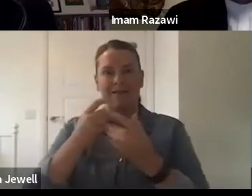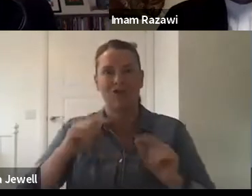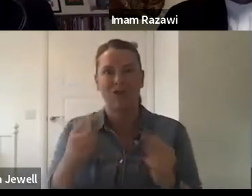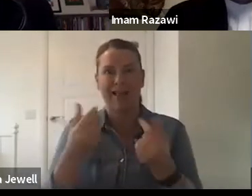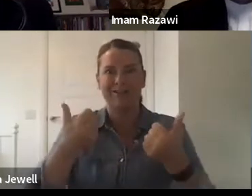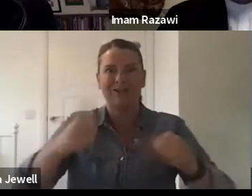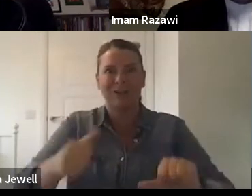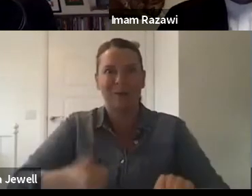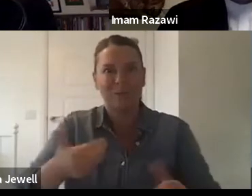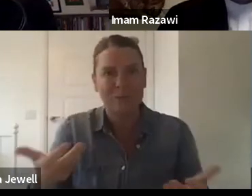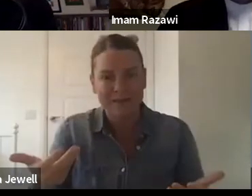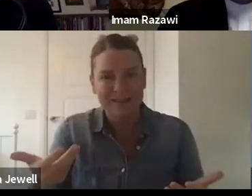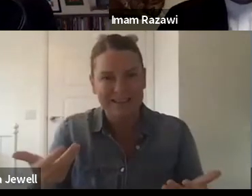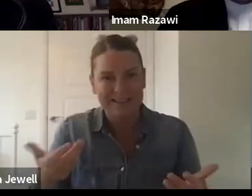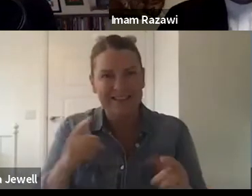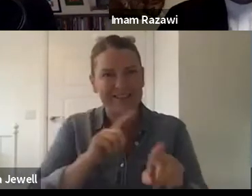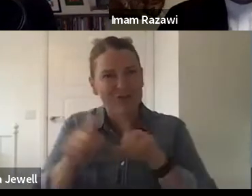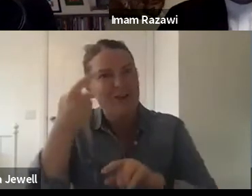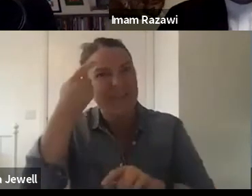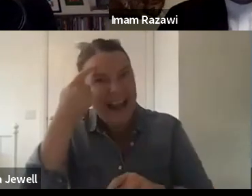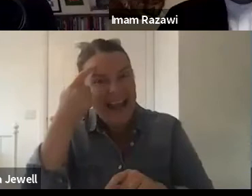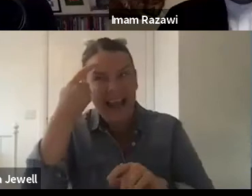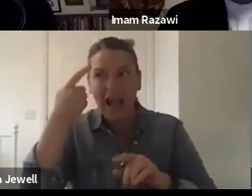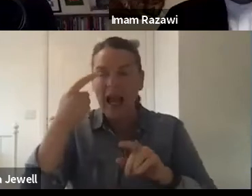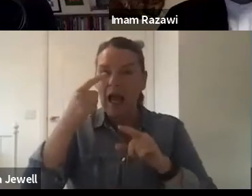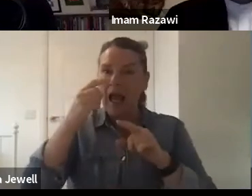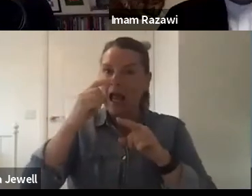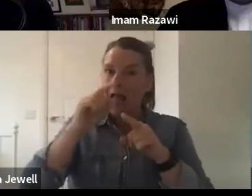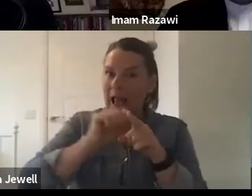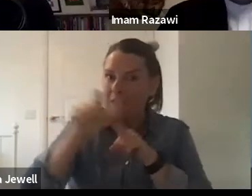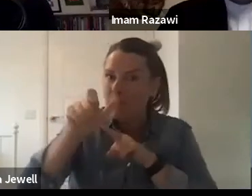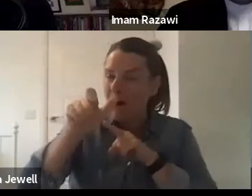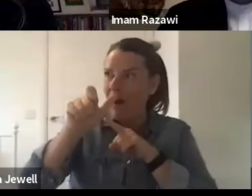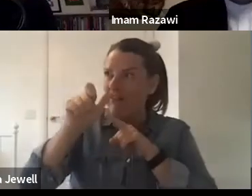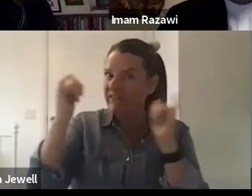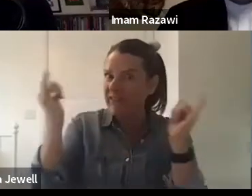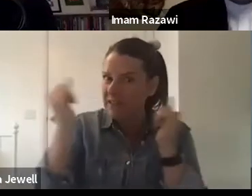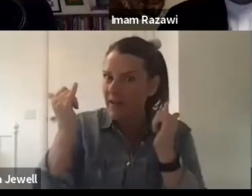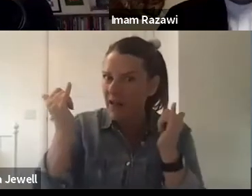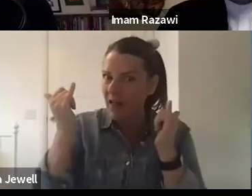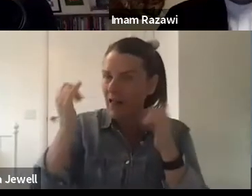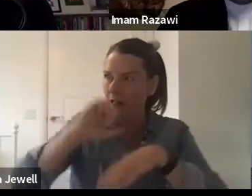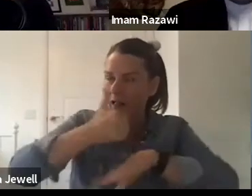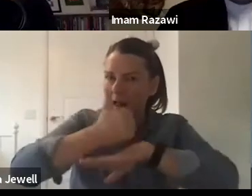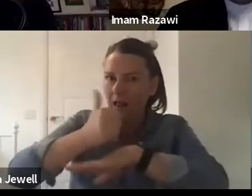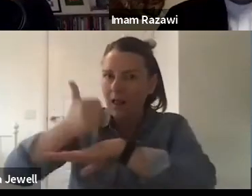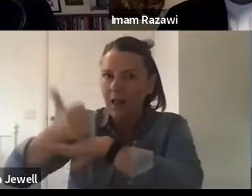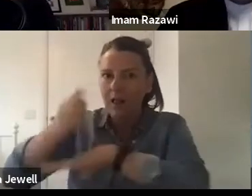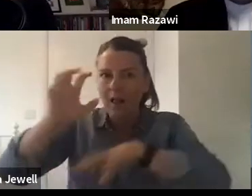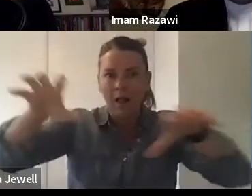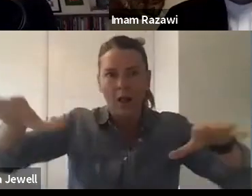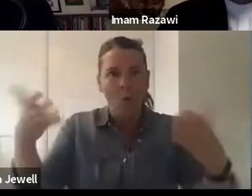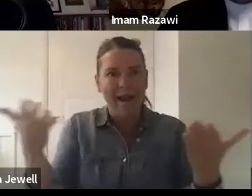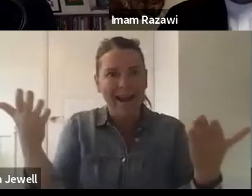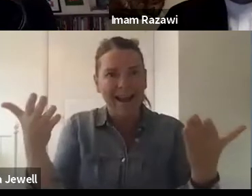festival events taking place in university property on university locations. So that challenge of